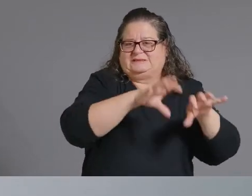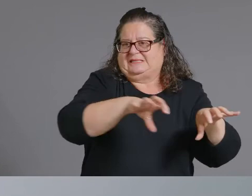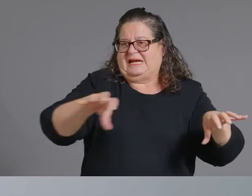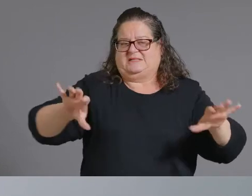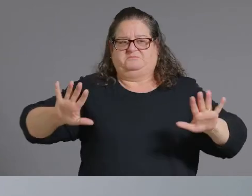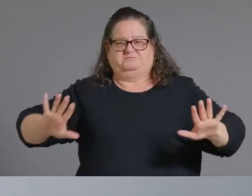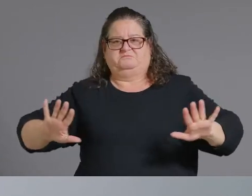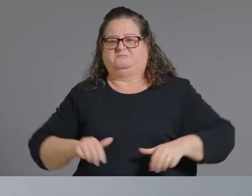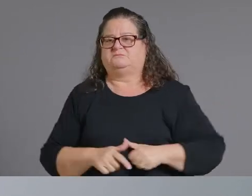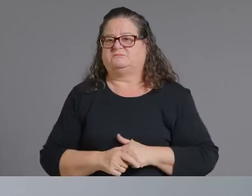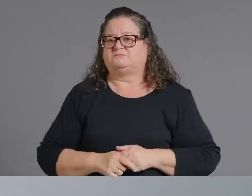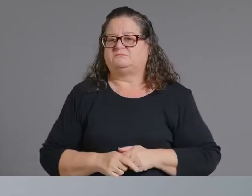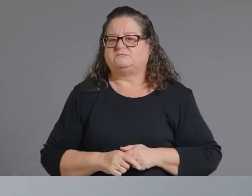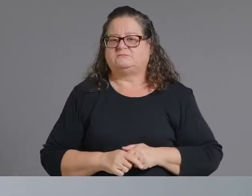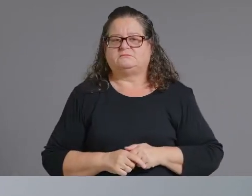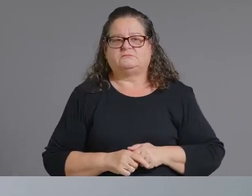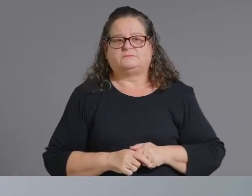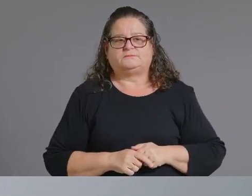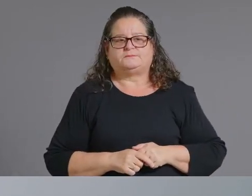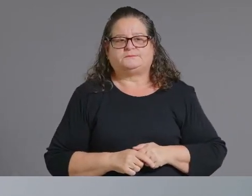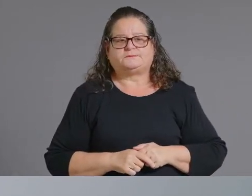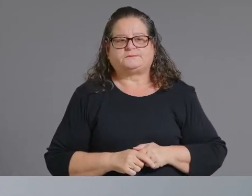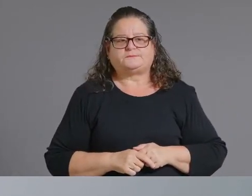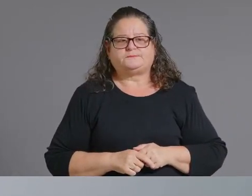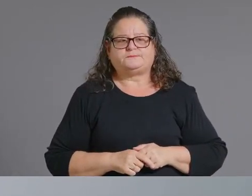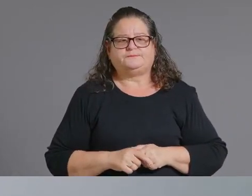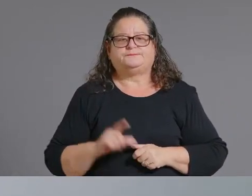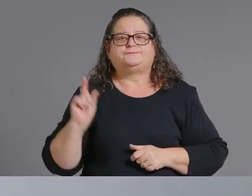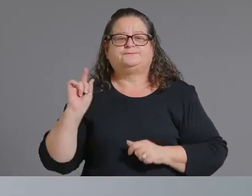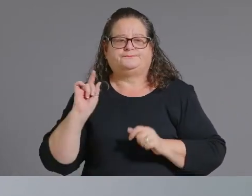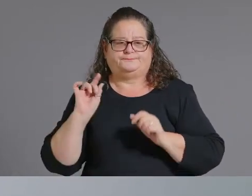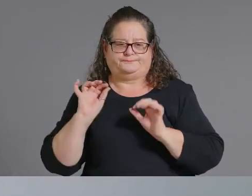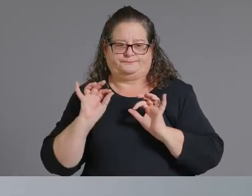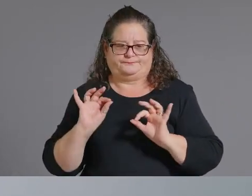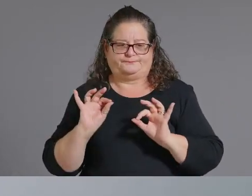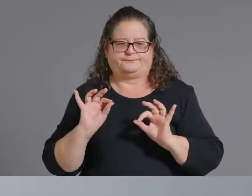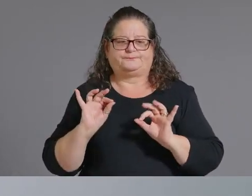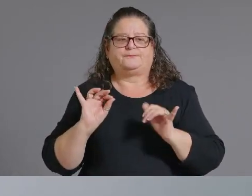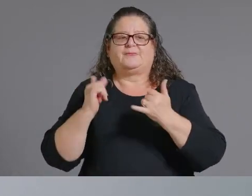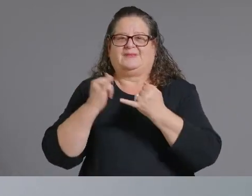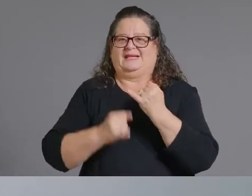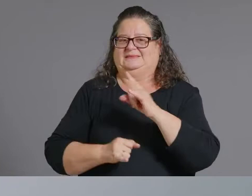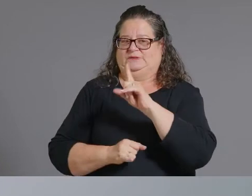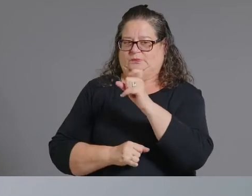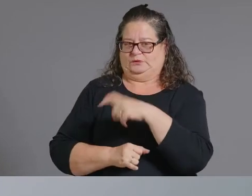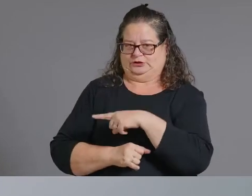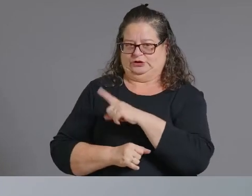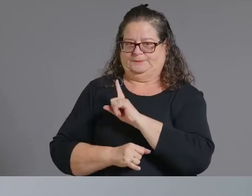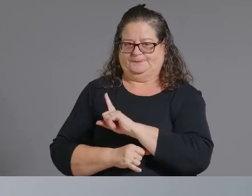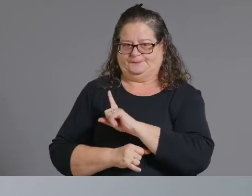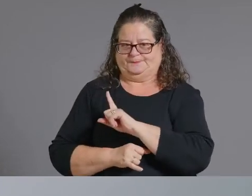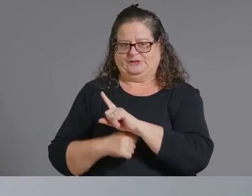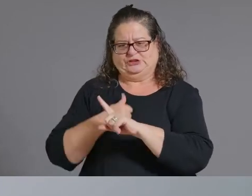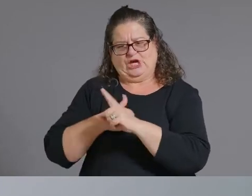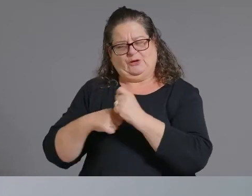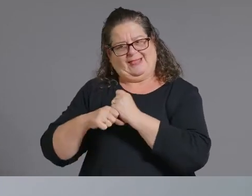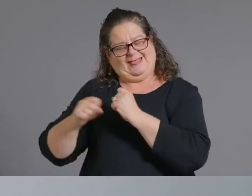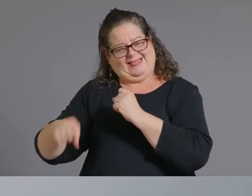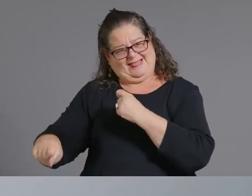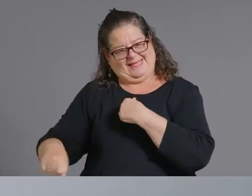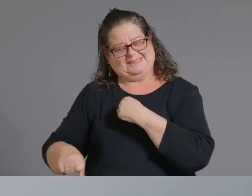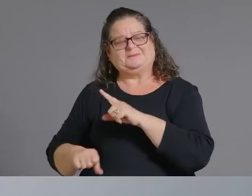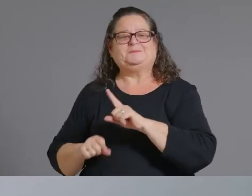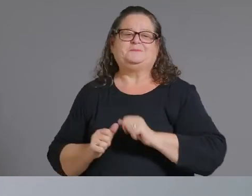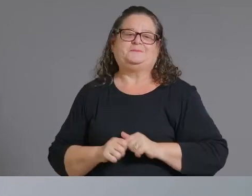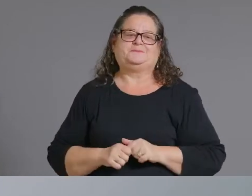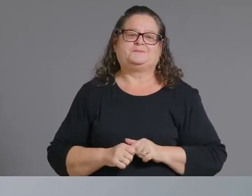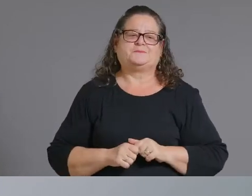close the swan song so to speak over there yeah uh and then one last thing finally i'm sorry to go so long but uh are you concerned about